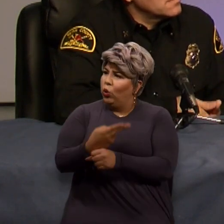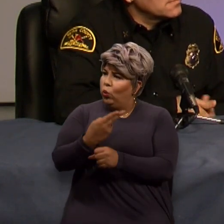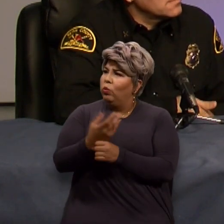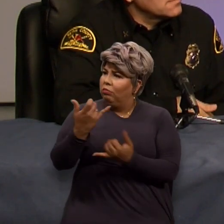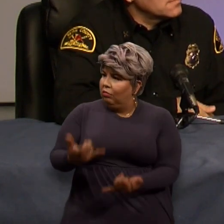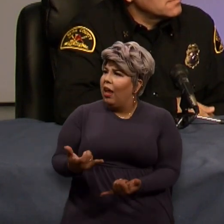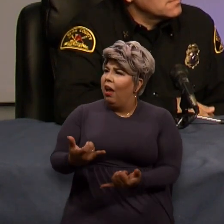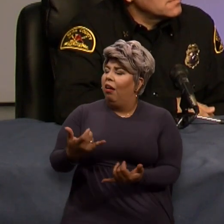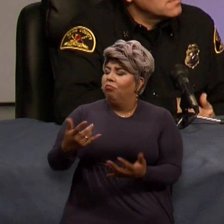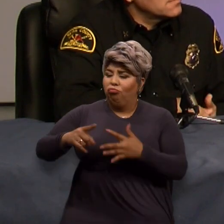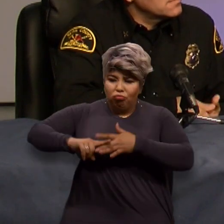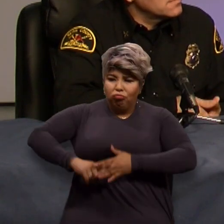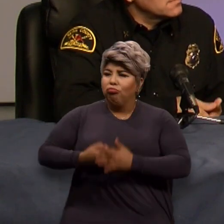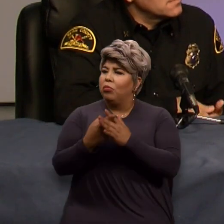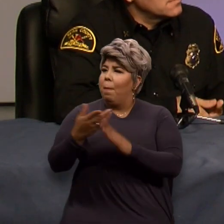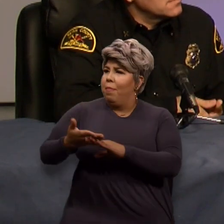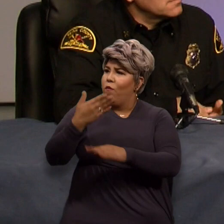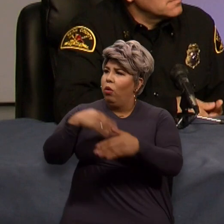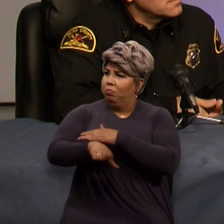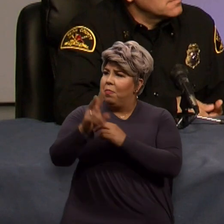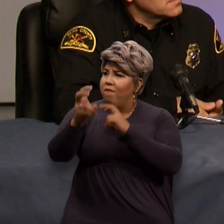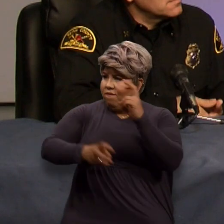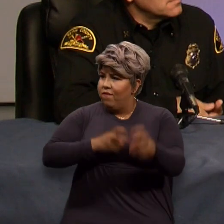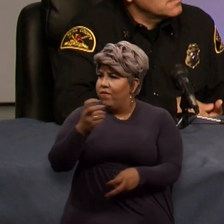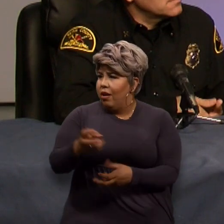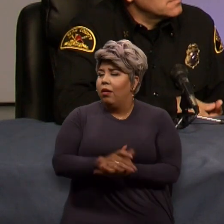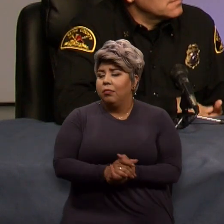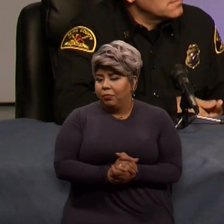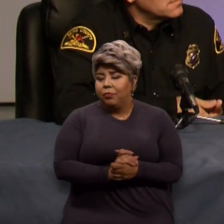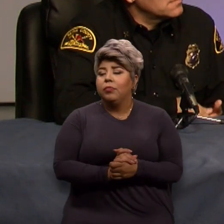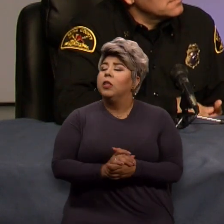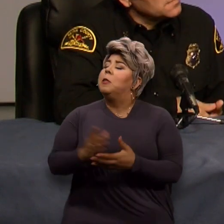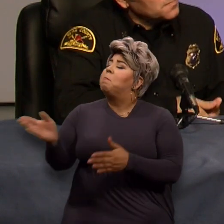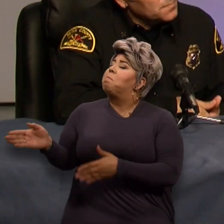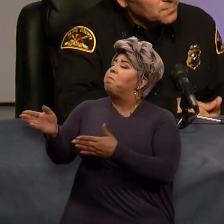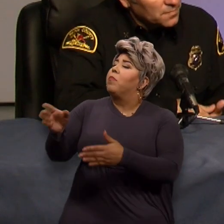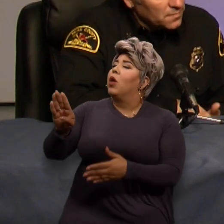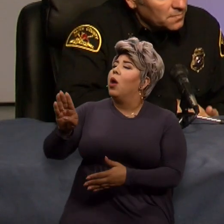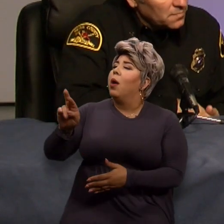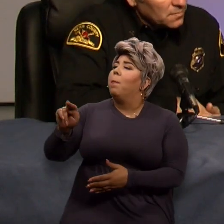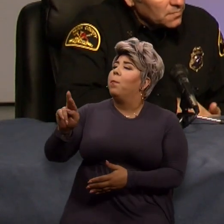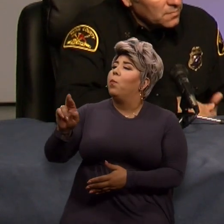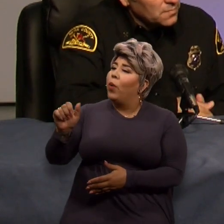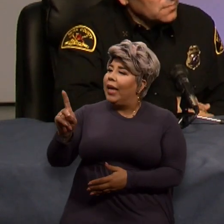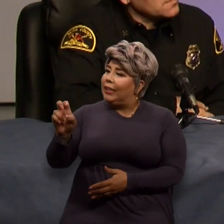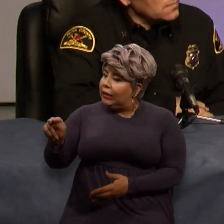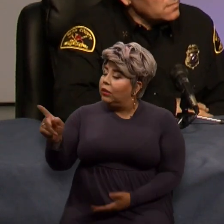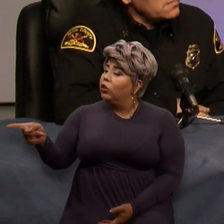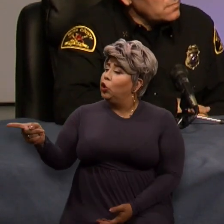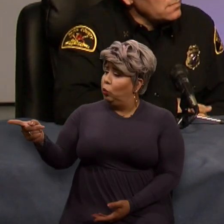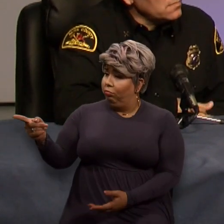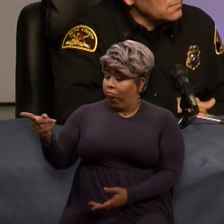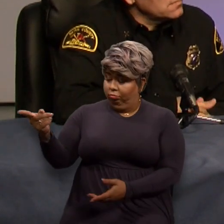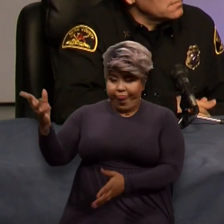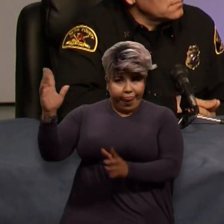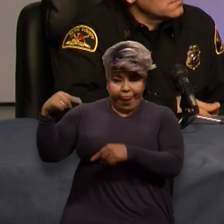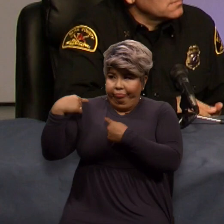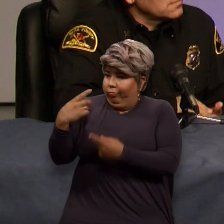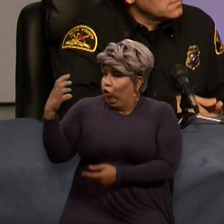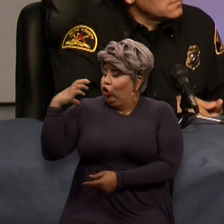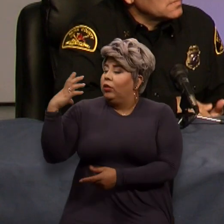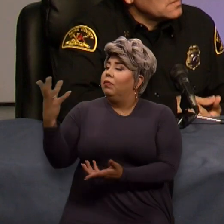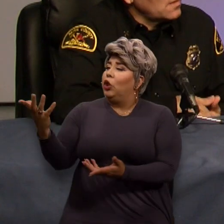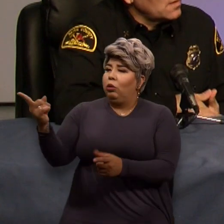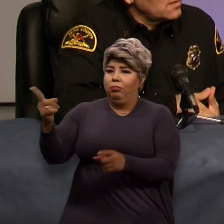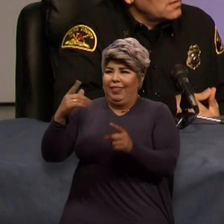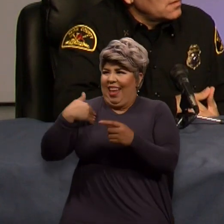to start and before you go to the fair. Right. All right. And Brandon, you were a battalion chief and you were responding to disasters all